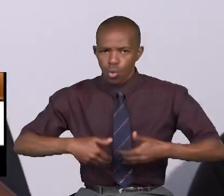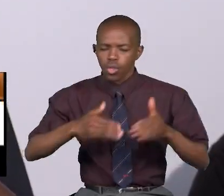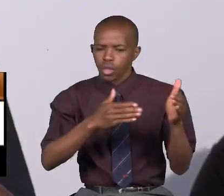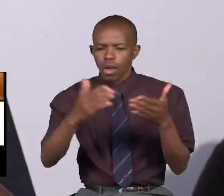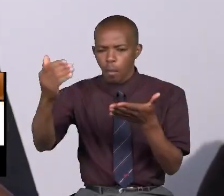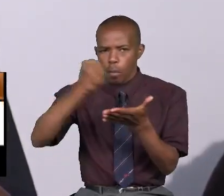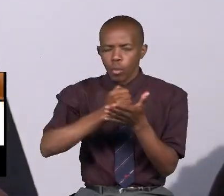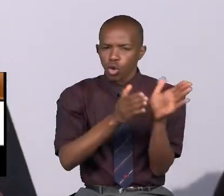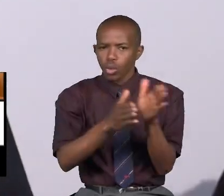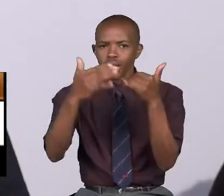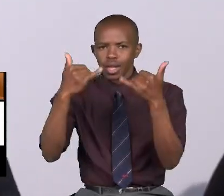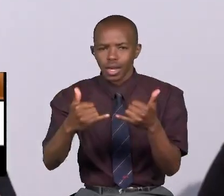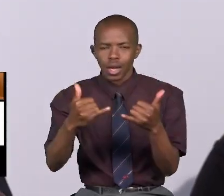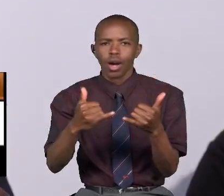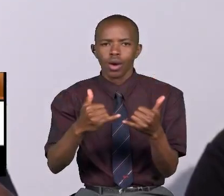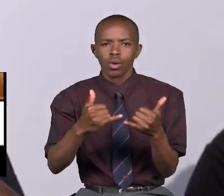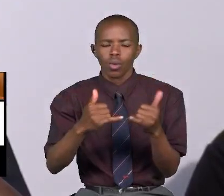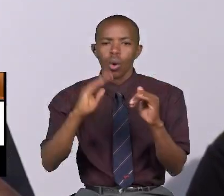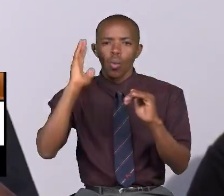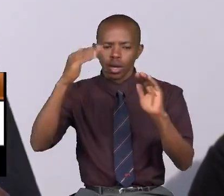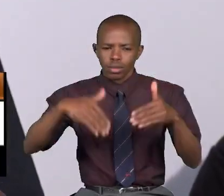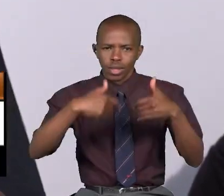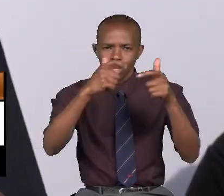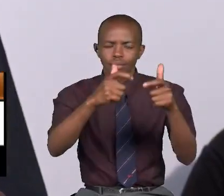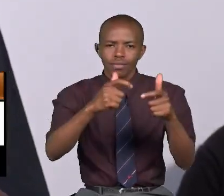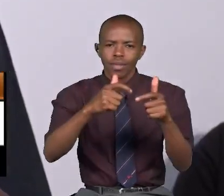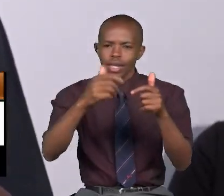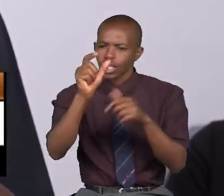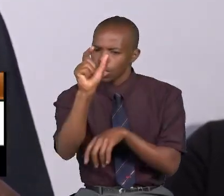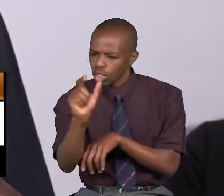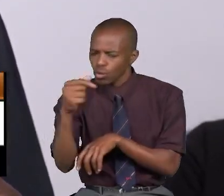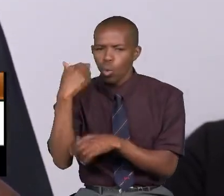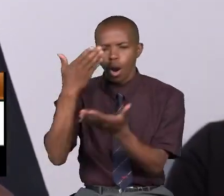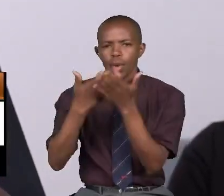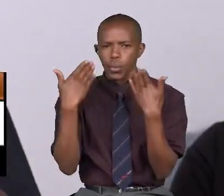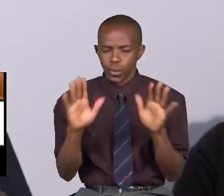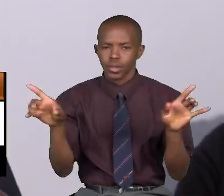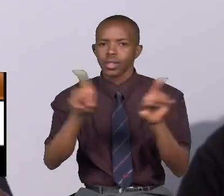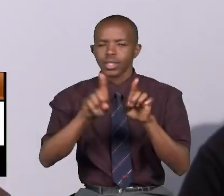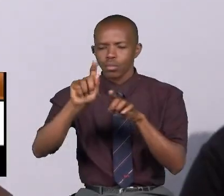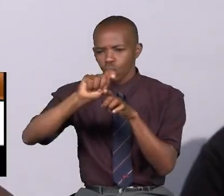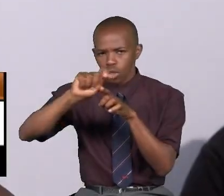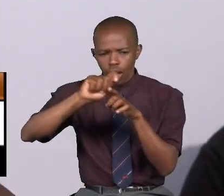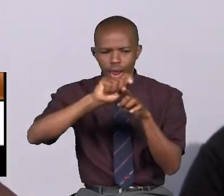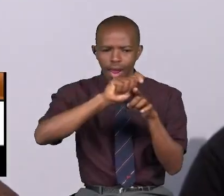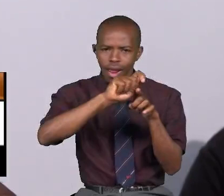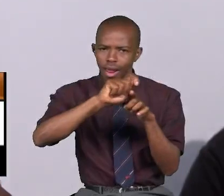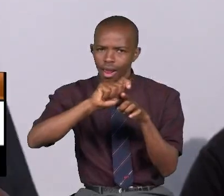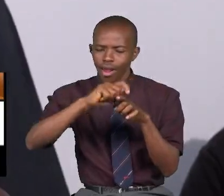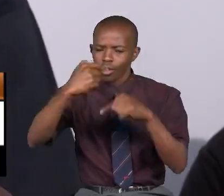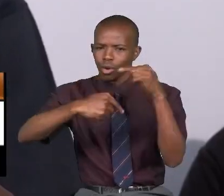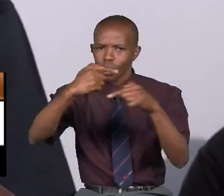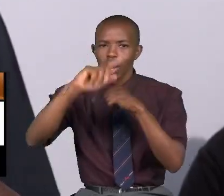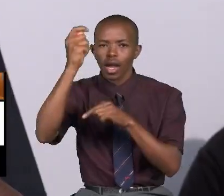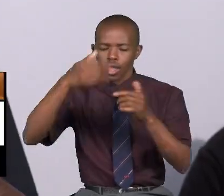Where currently they are set to give grants To individuals who had applied And also trainings are underway For